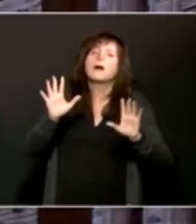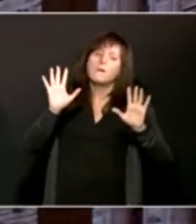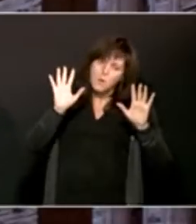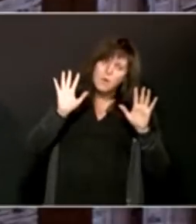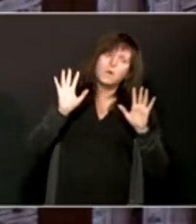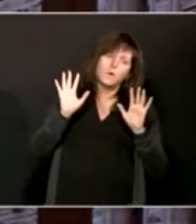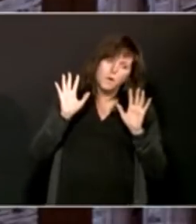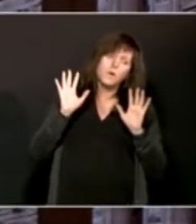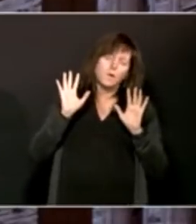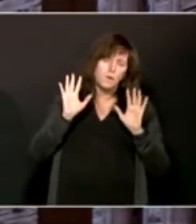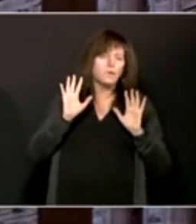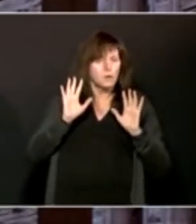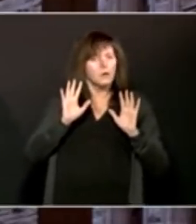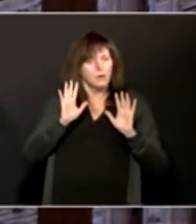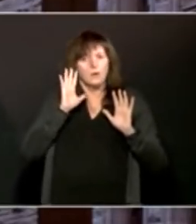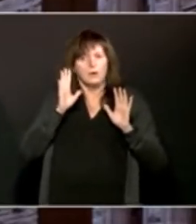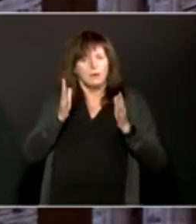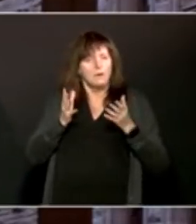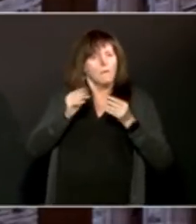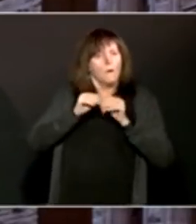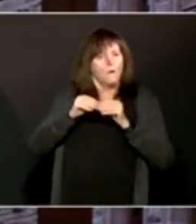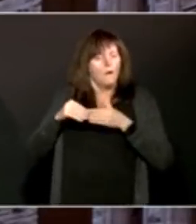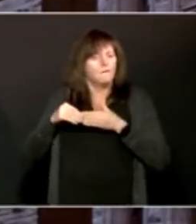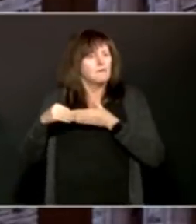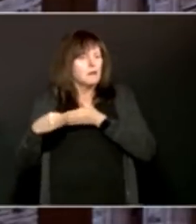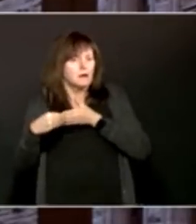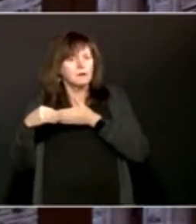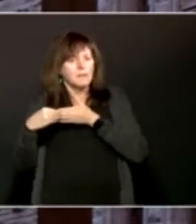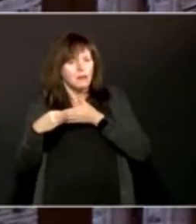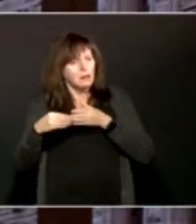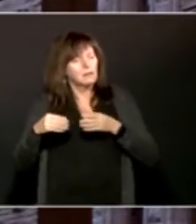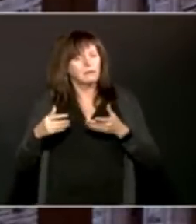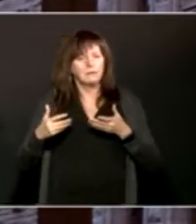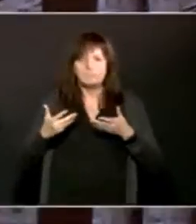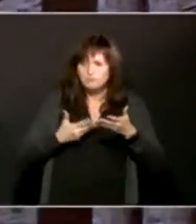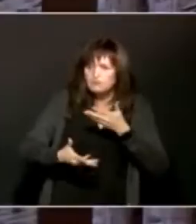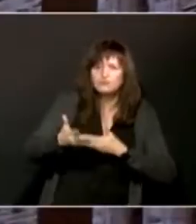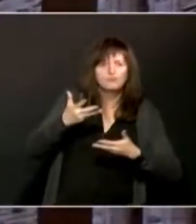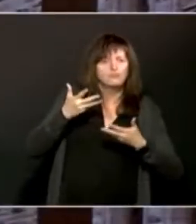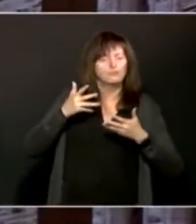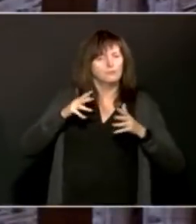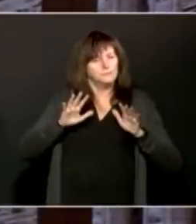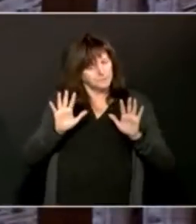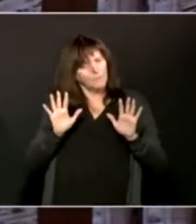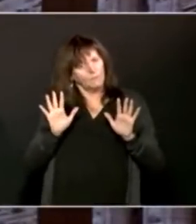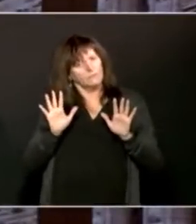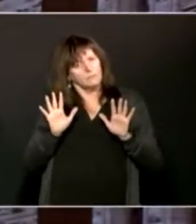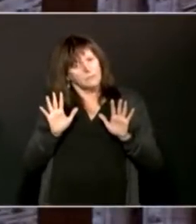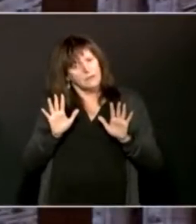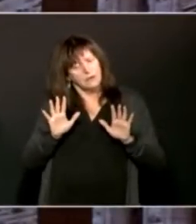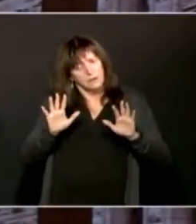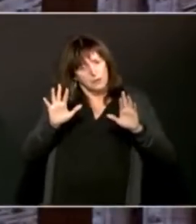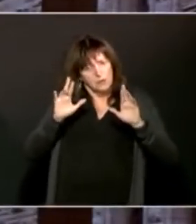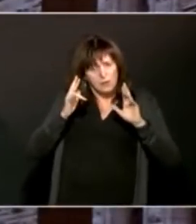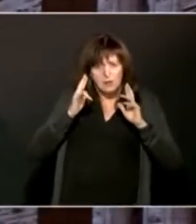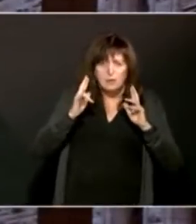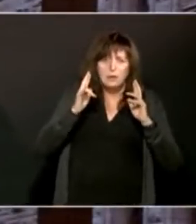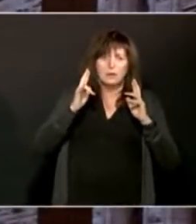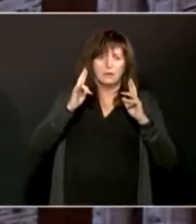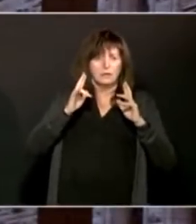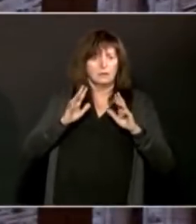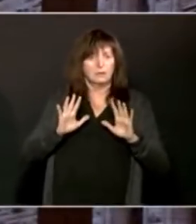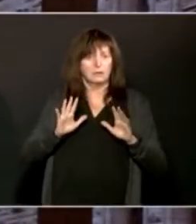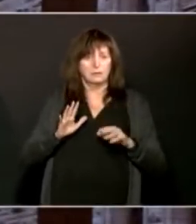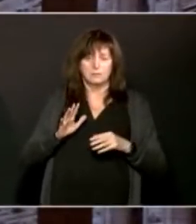communicated to get our first run-through of everyone, even by the first day of summer. And so that's